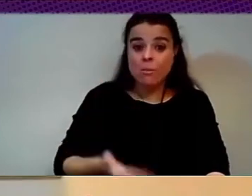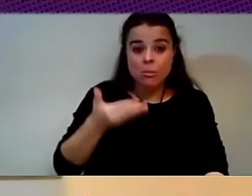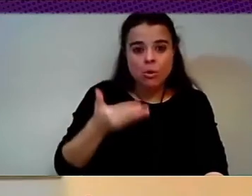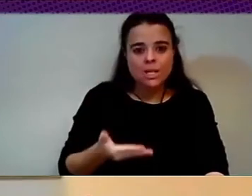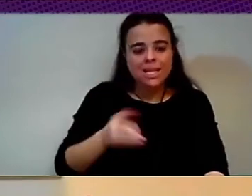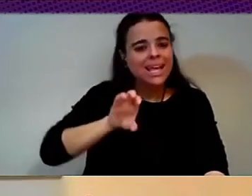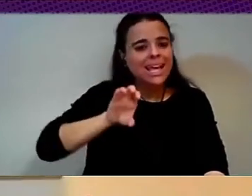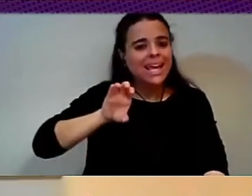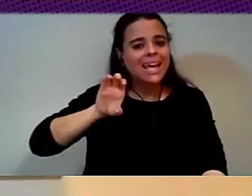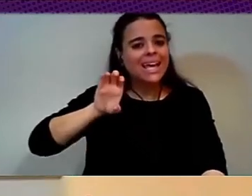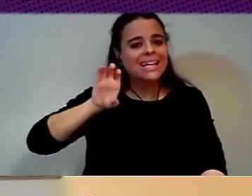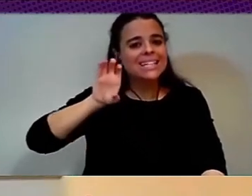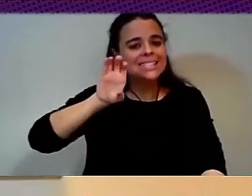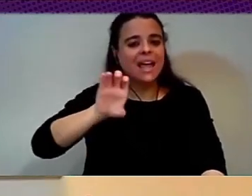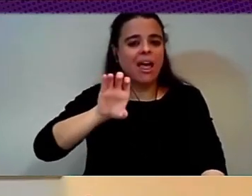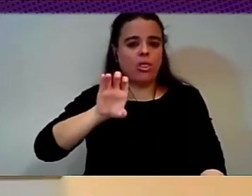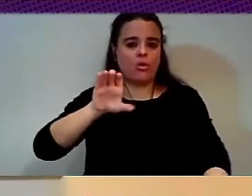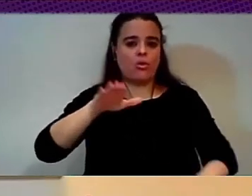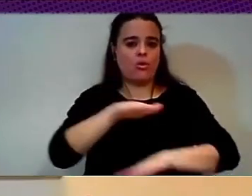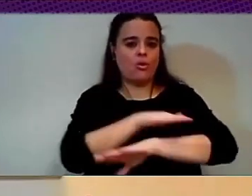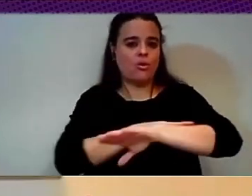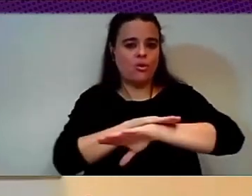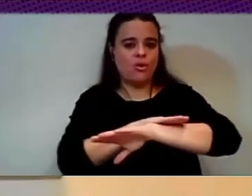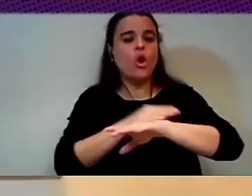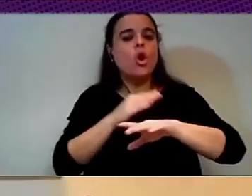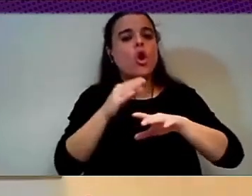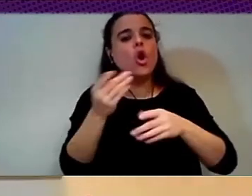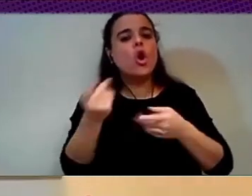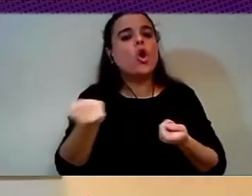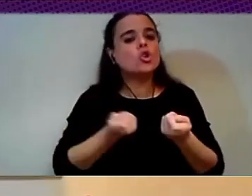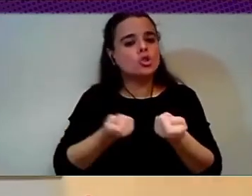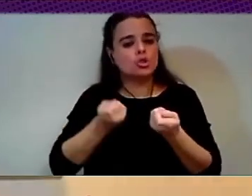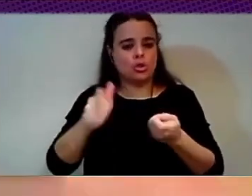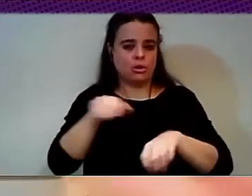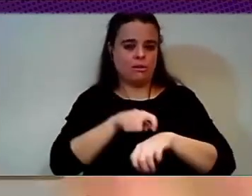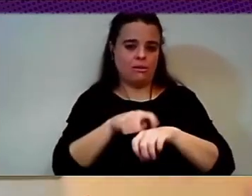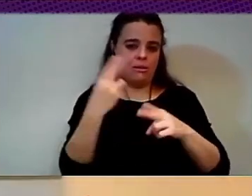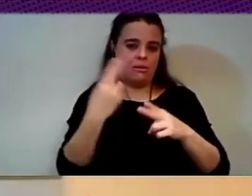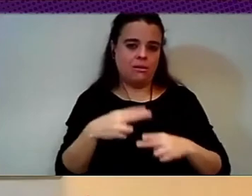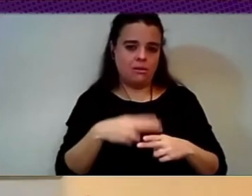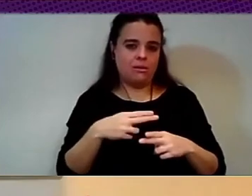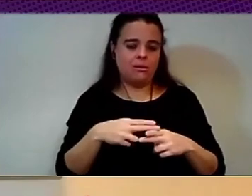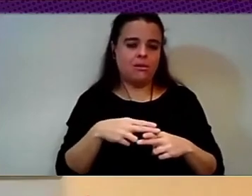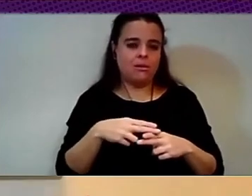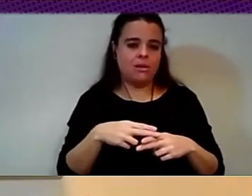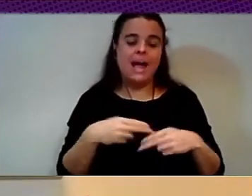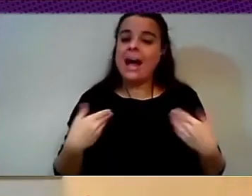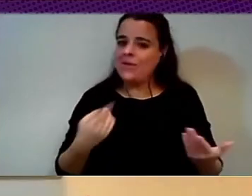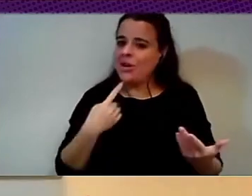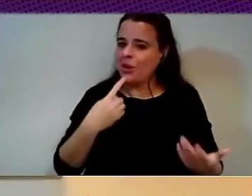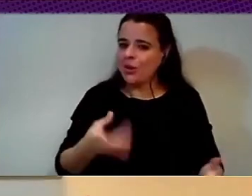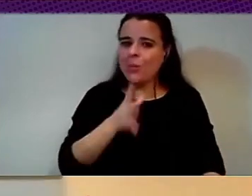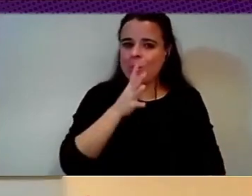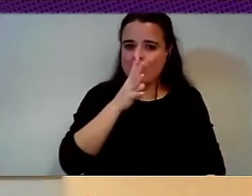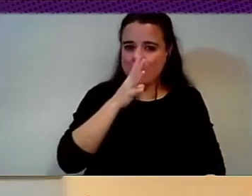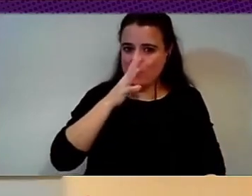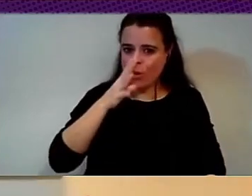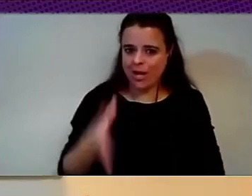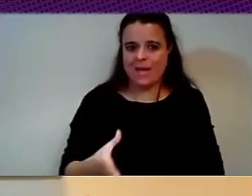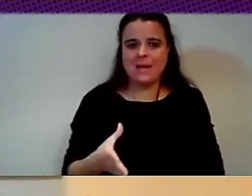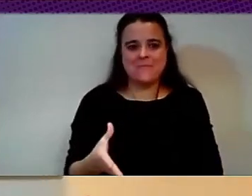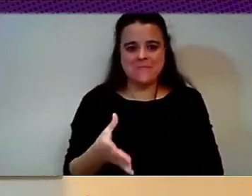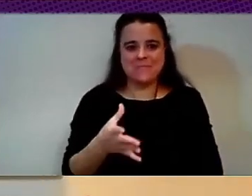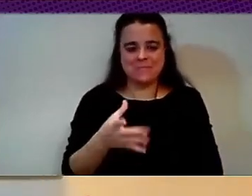do that and to shape that. So why am I saying this responding to the basic